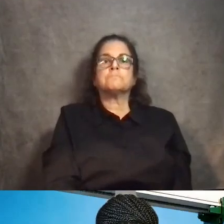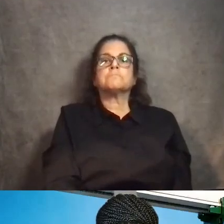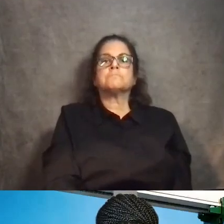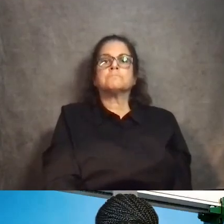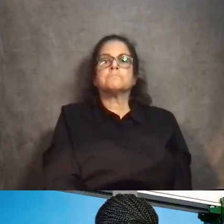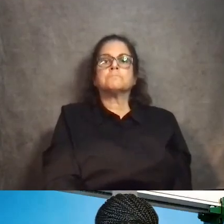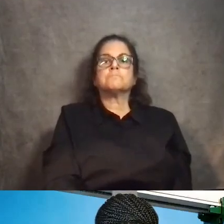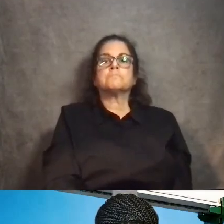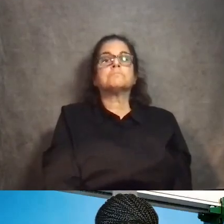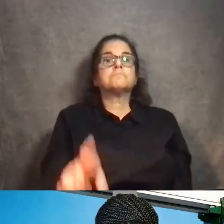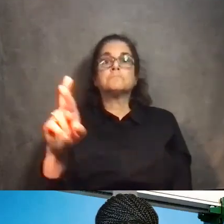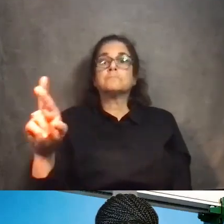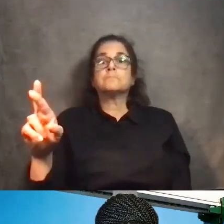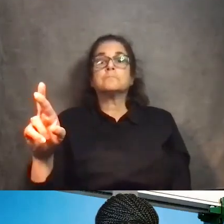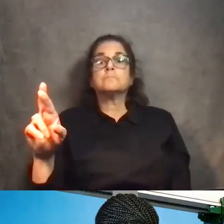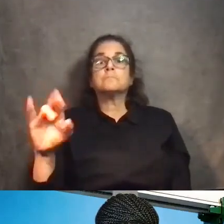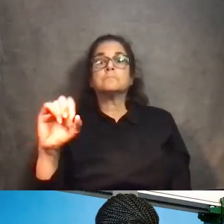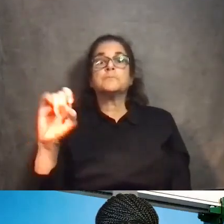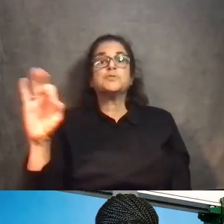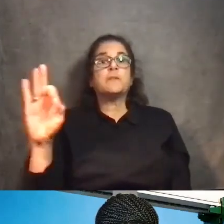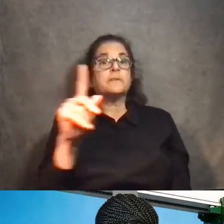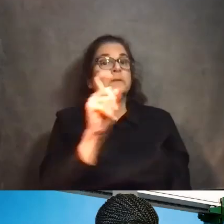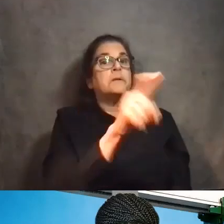Rob, when do you anticipate stage B starting?